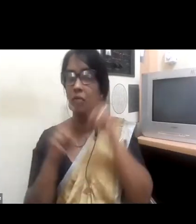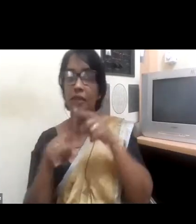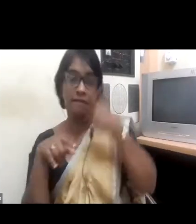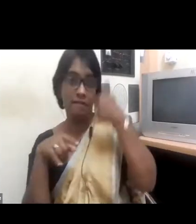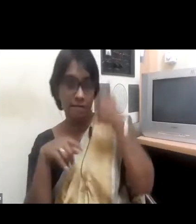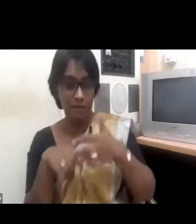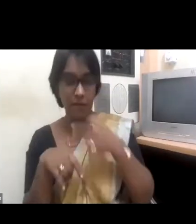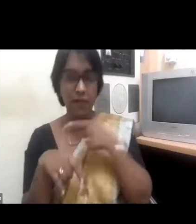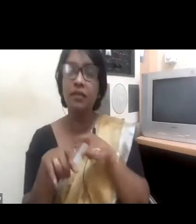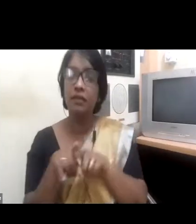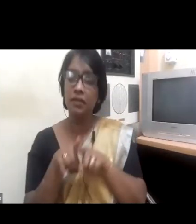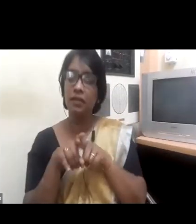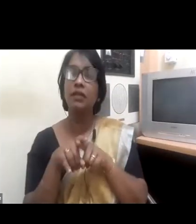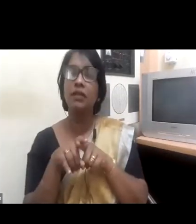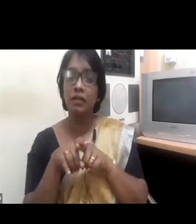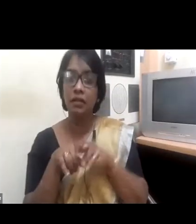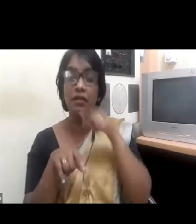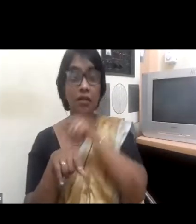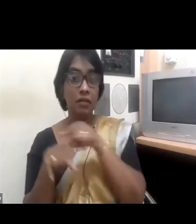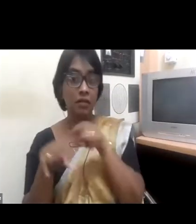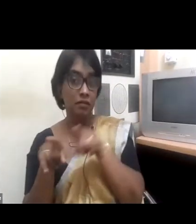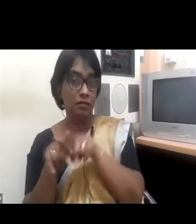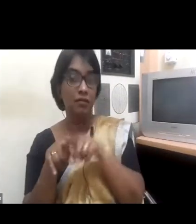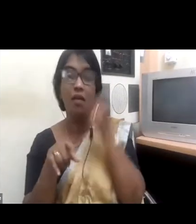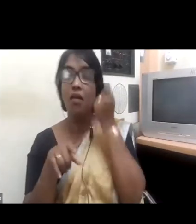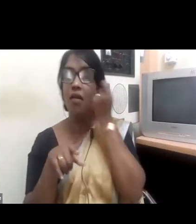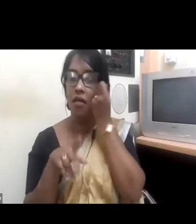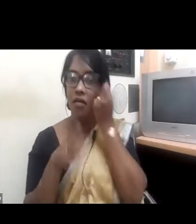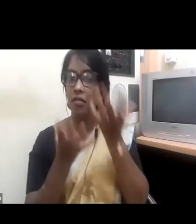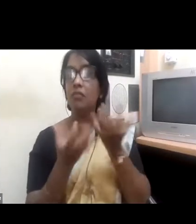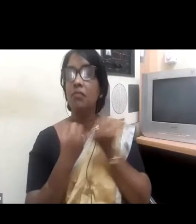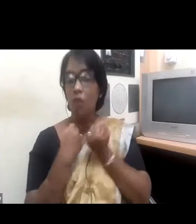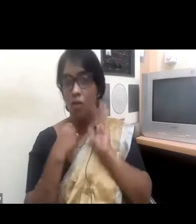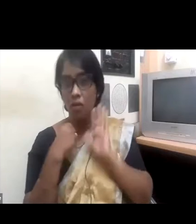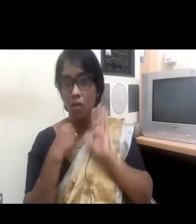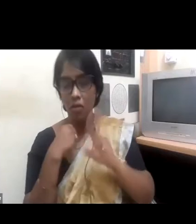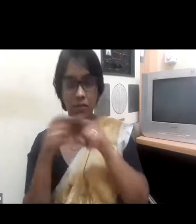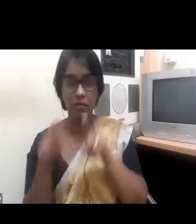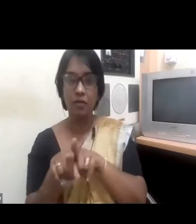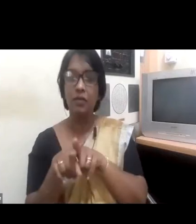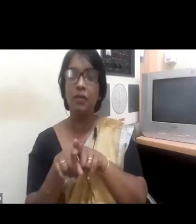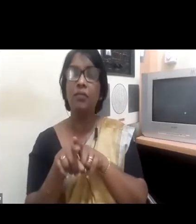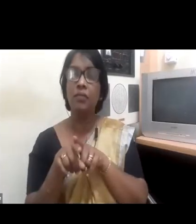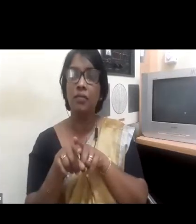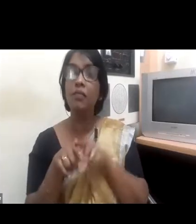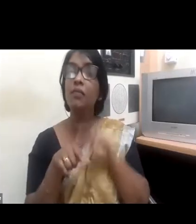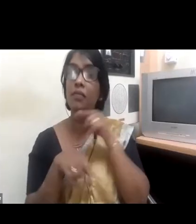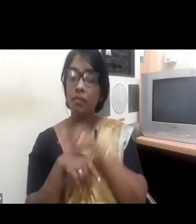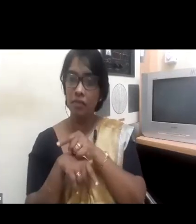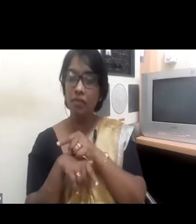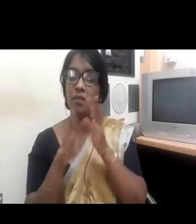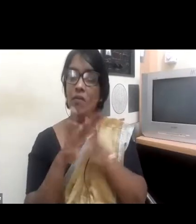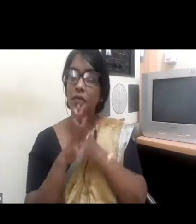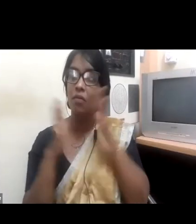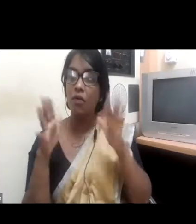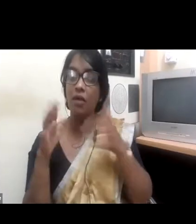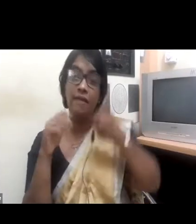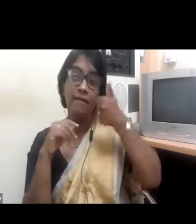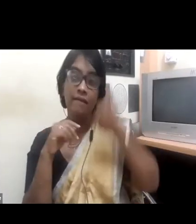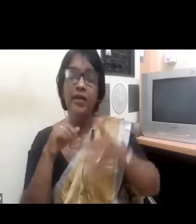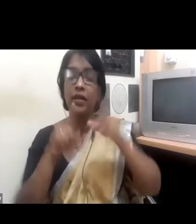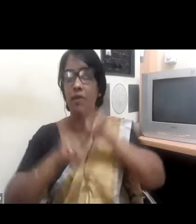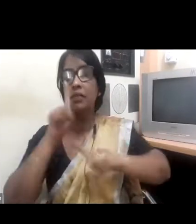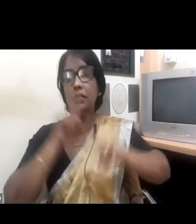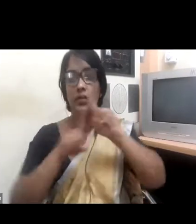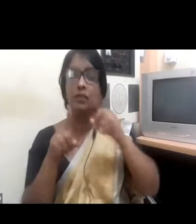subject and topic, I'm sure which is of much interest and conversation. So I'd like to begin with